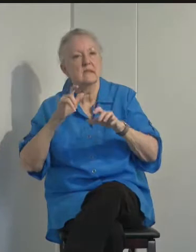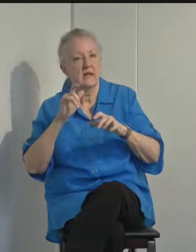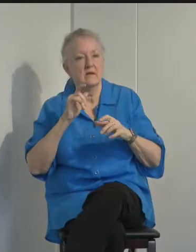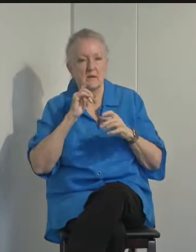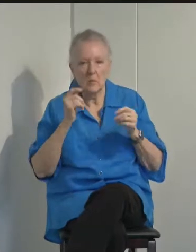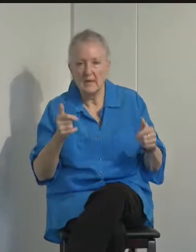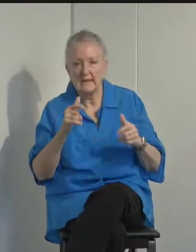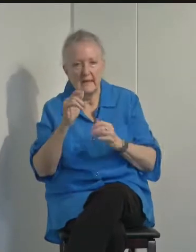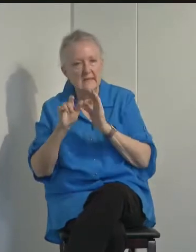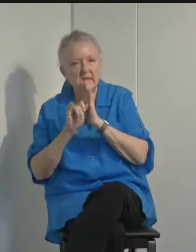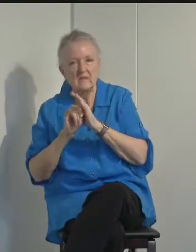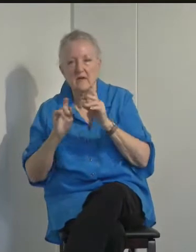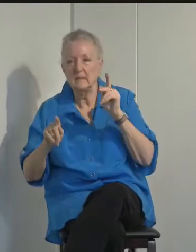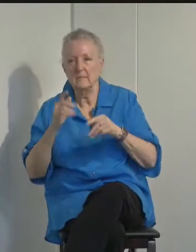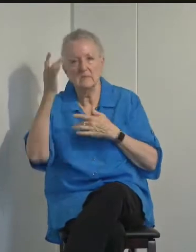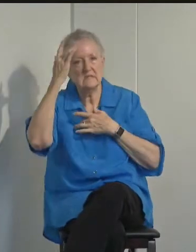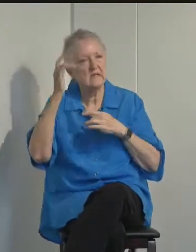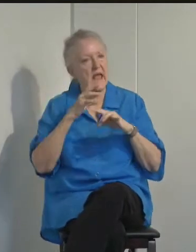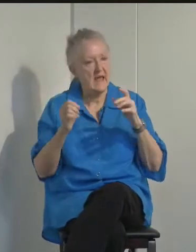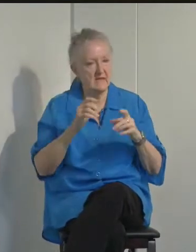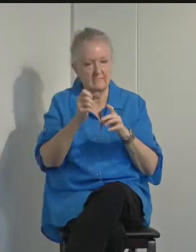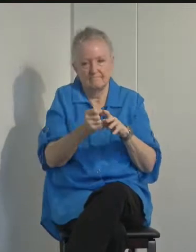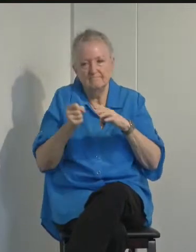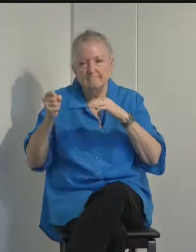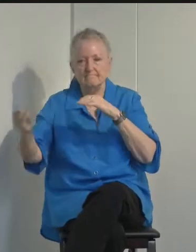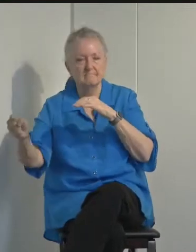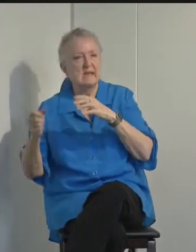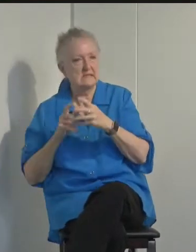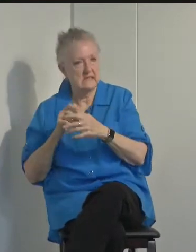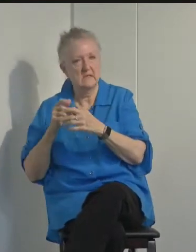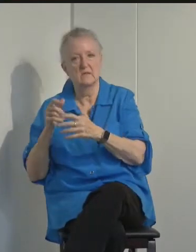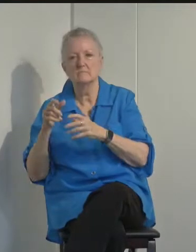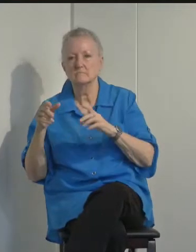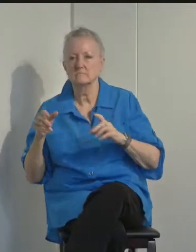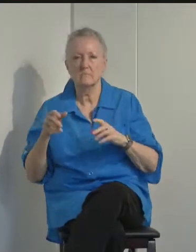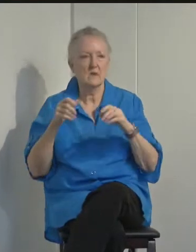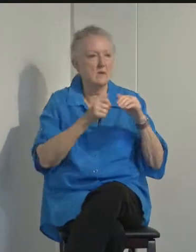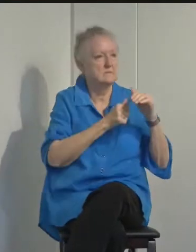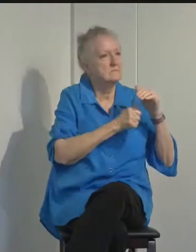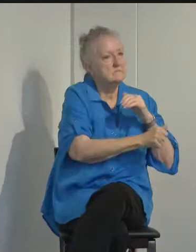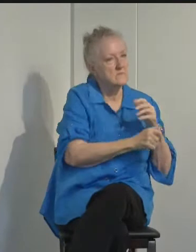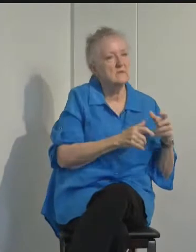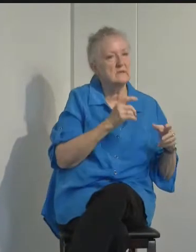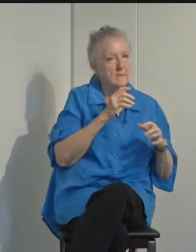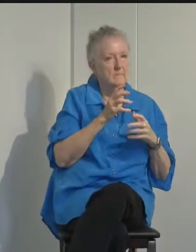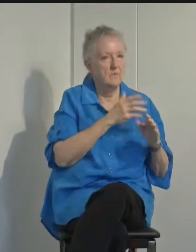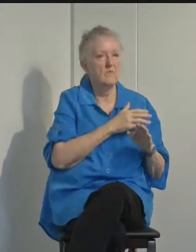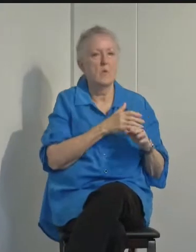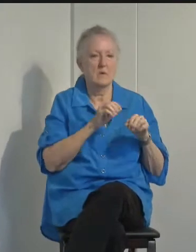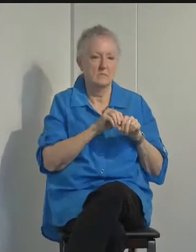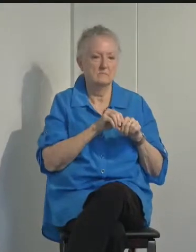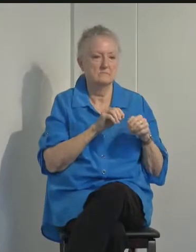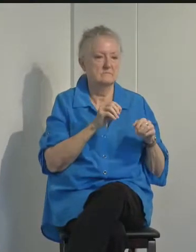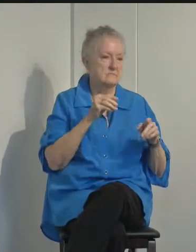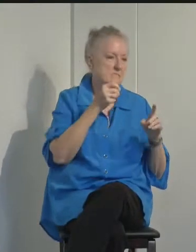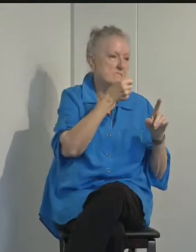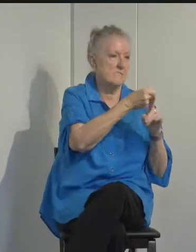identify infectious people and isolate and quarantine them before potential outbreaks cause the virus to spread.